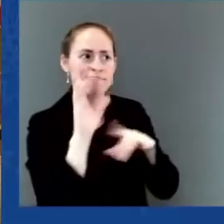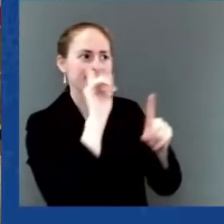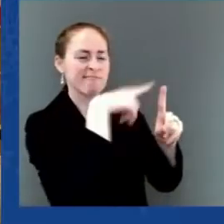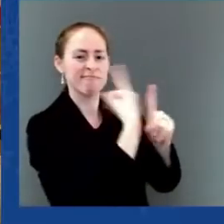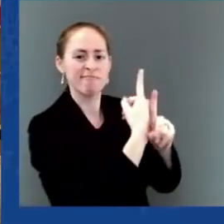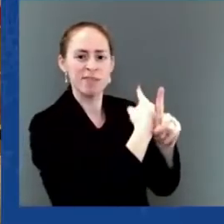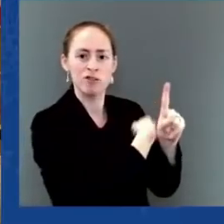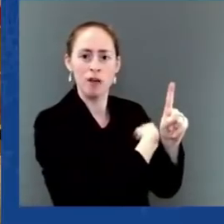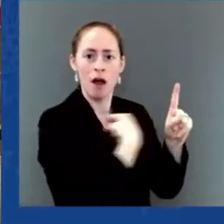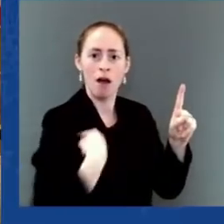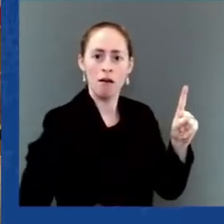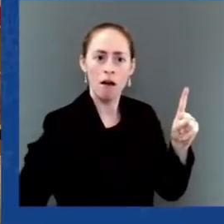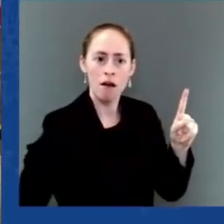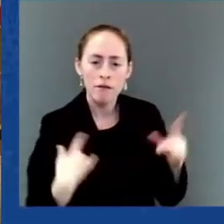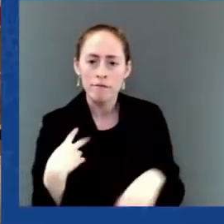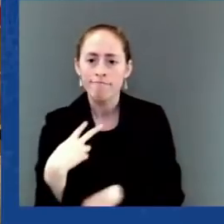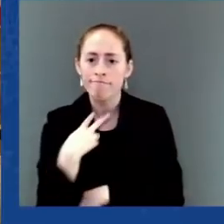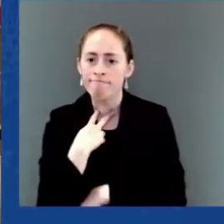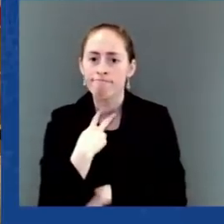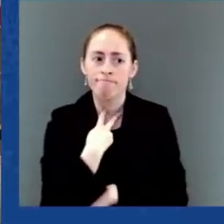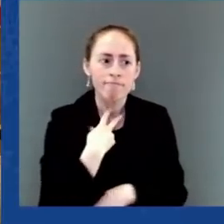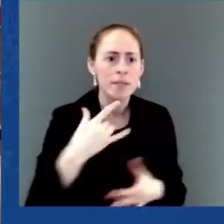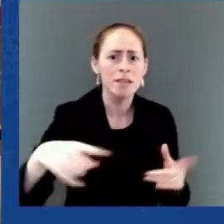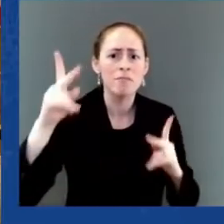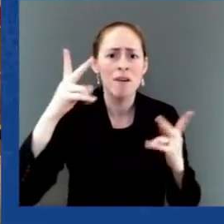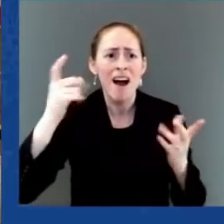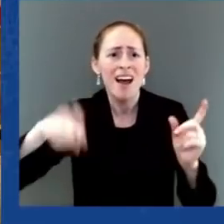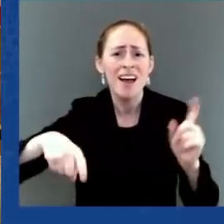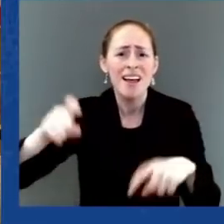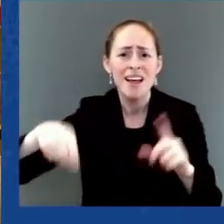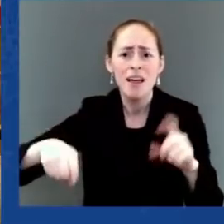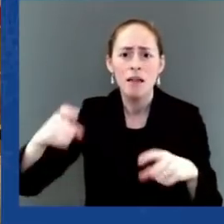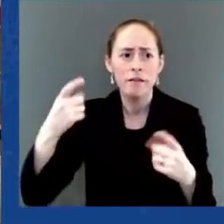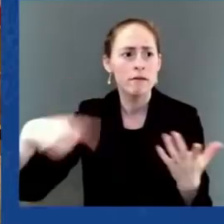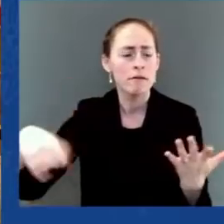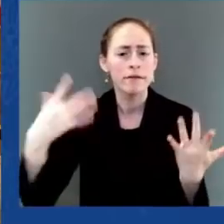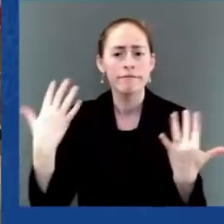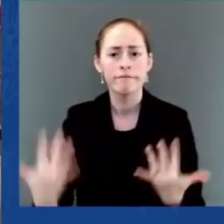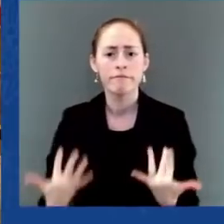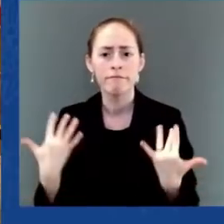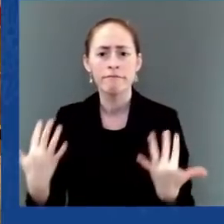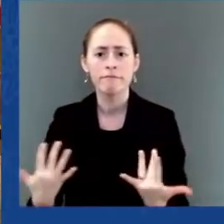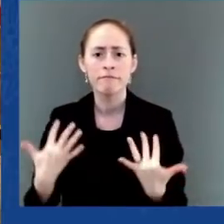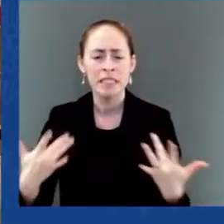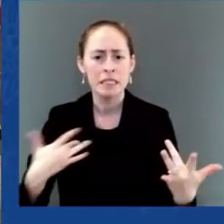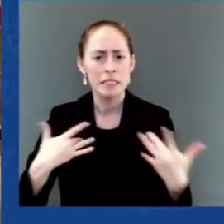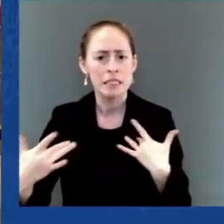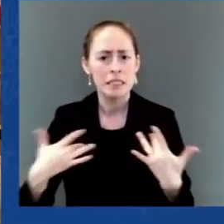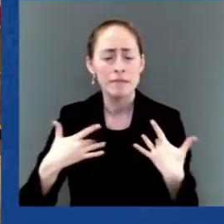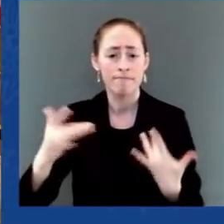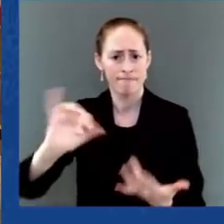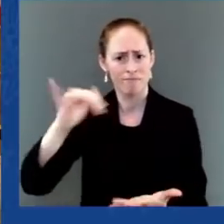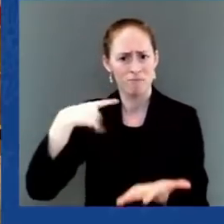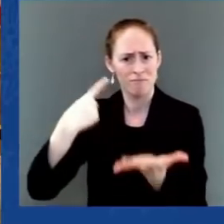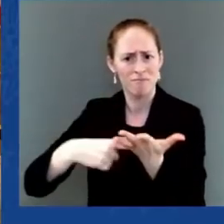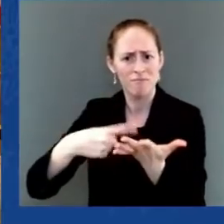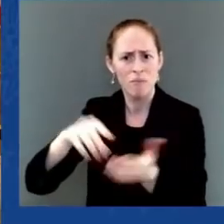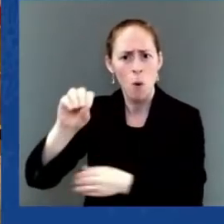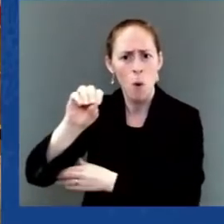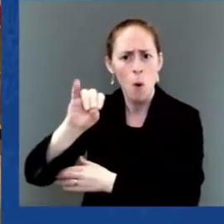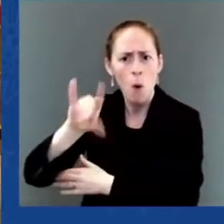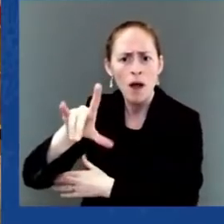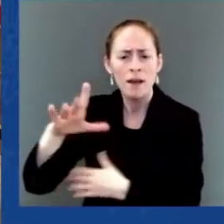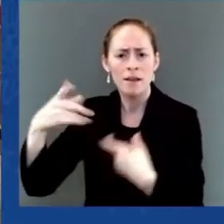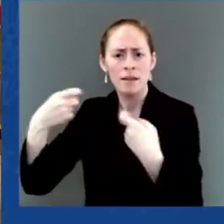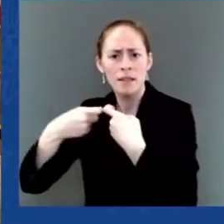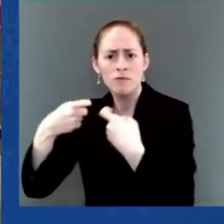issue is that we are not producing enough and we are forced to importing merchandise from other countries.